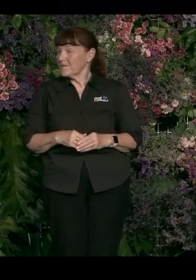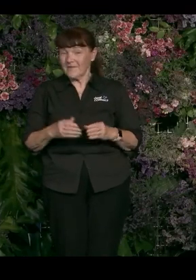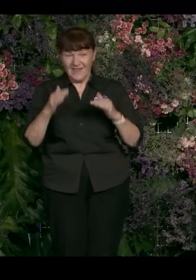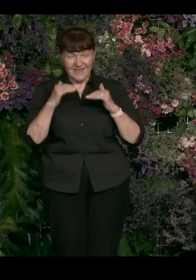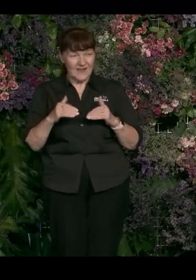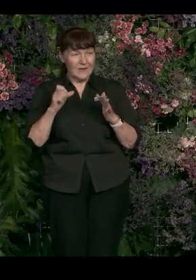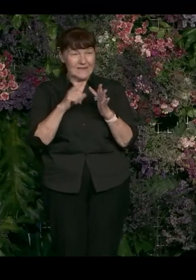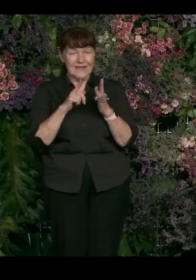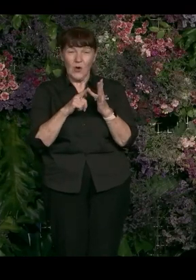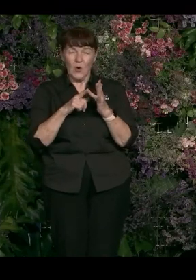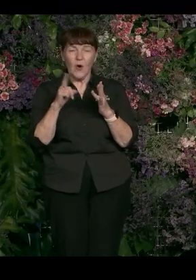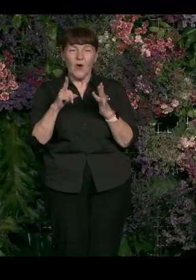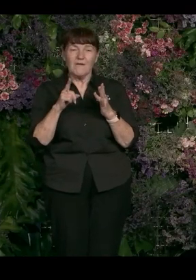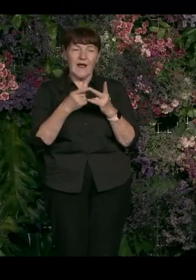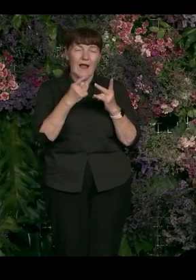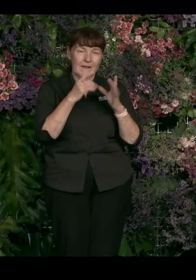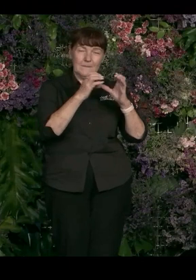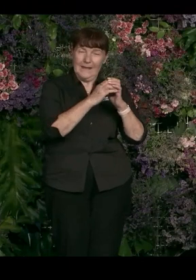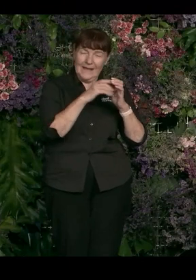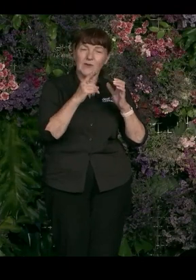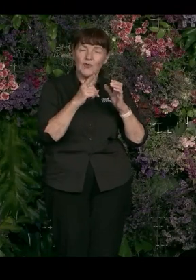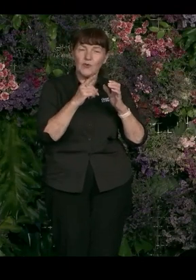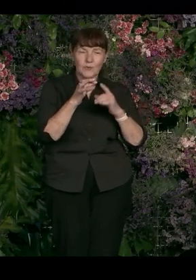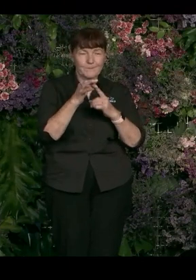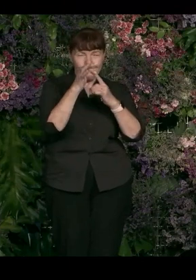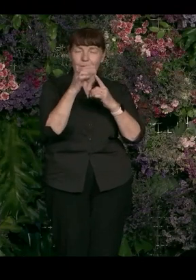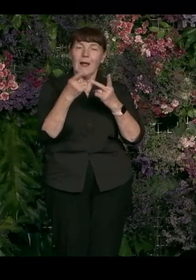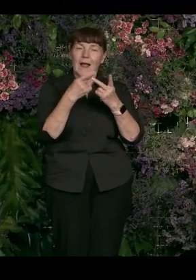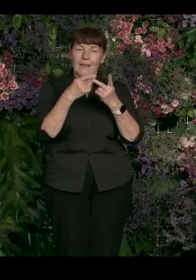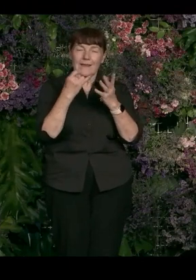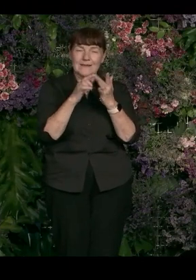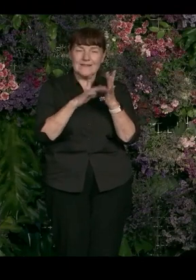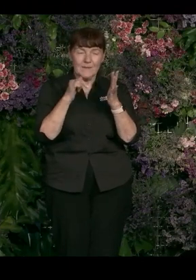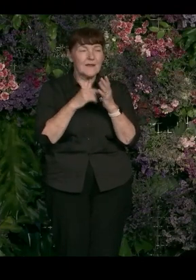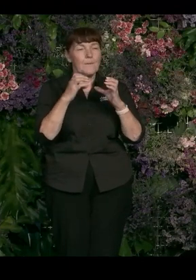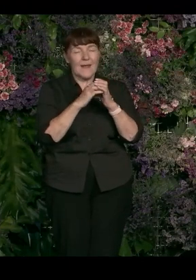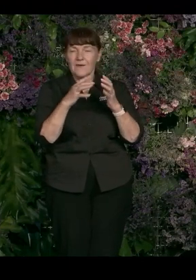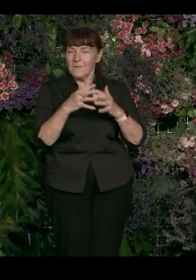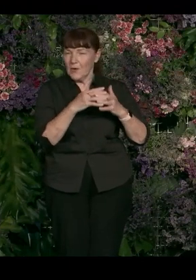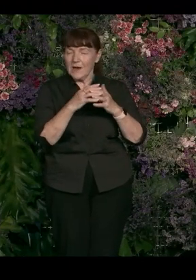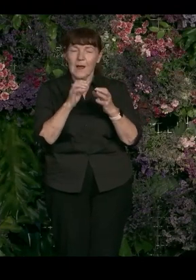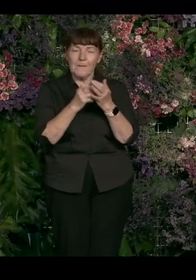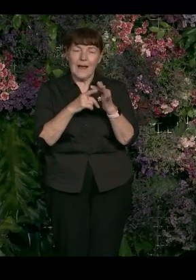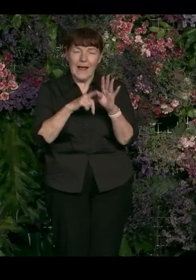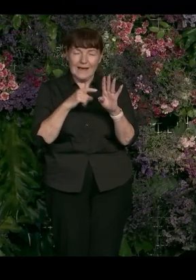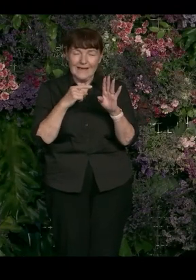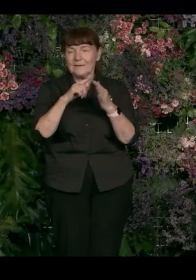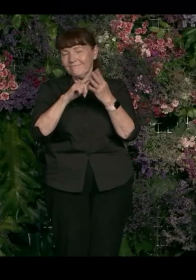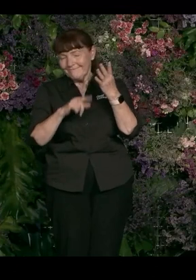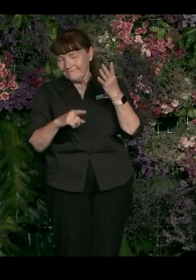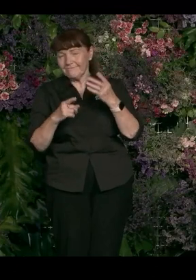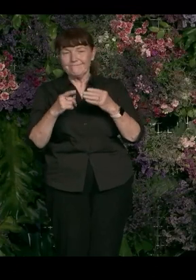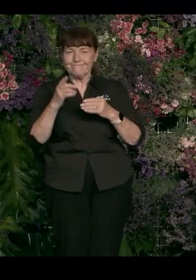-CEO of Deutsche Bank at the time, Seth Wah, to host my first summit. And I had Bank of America, Barclays, Citi, Deutsche, Goldman Sachs, and Morgan Stanley.